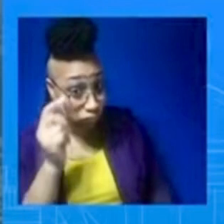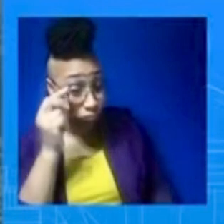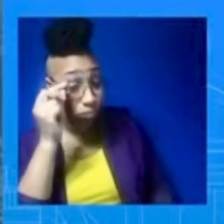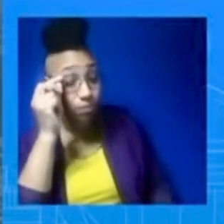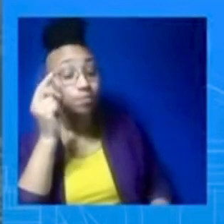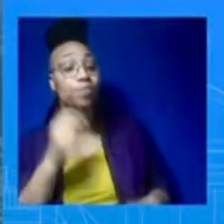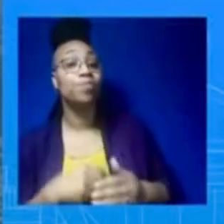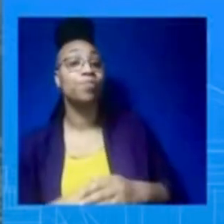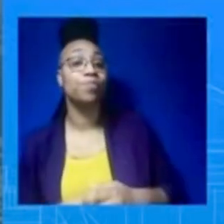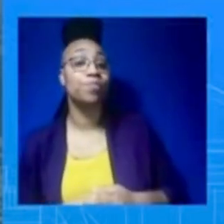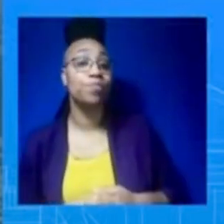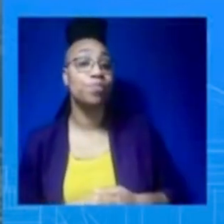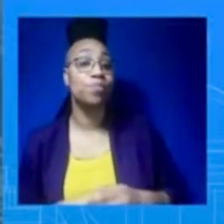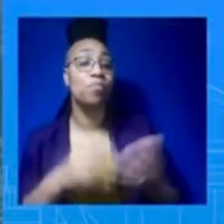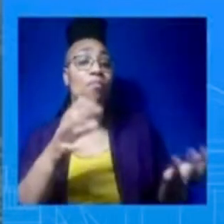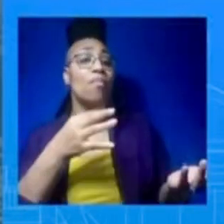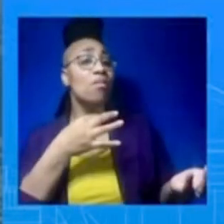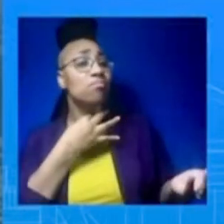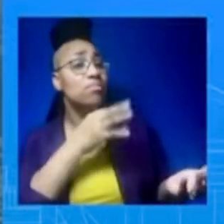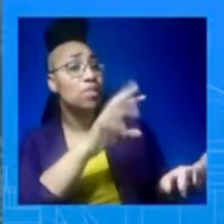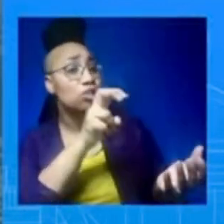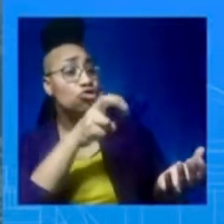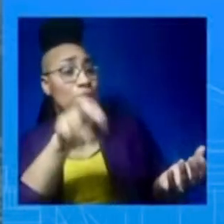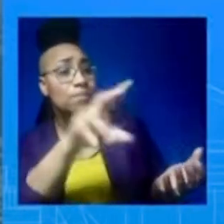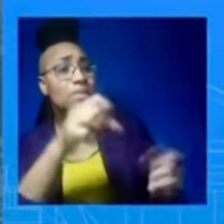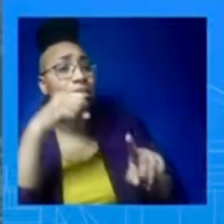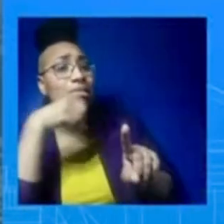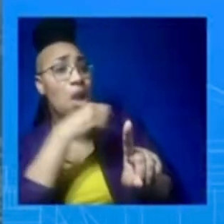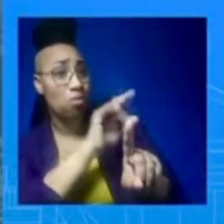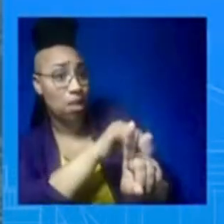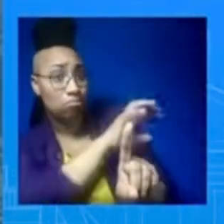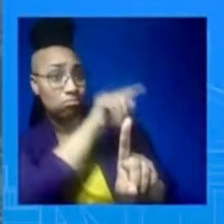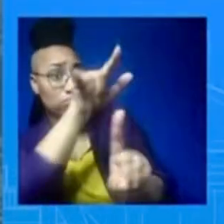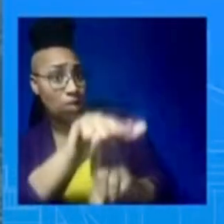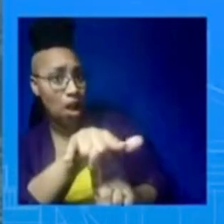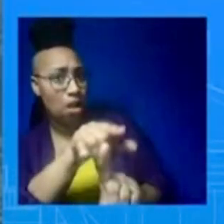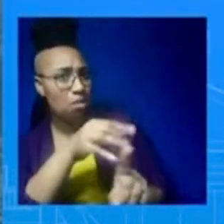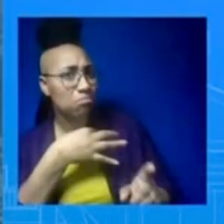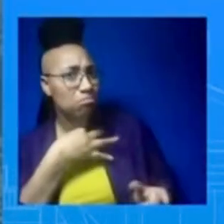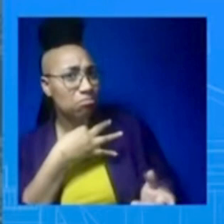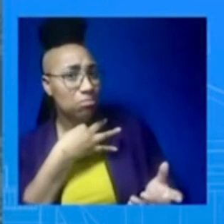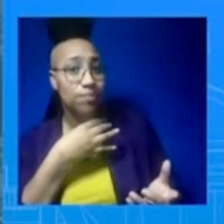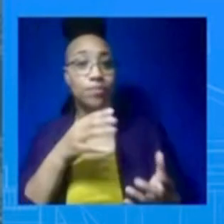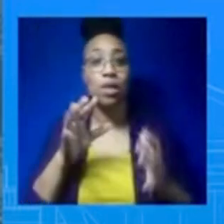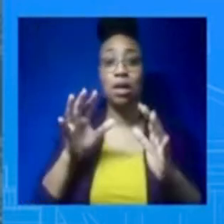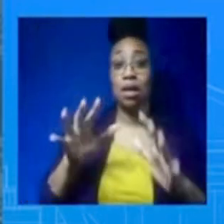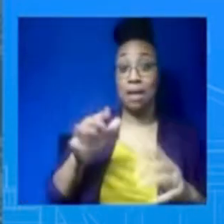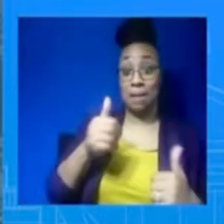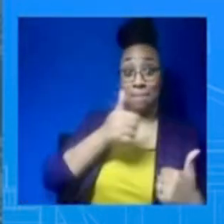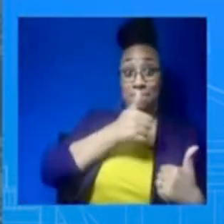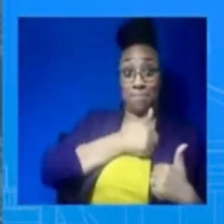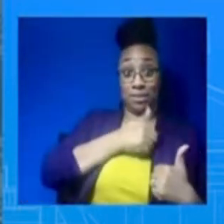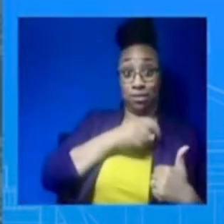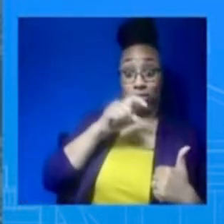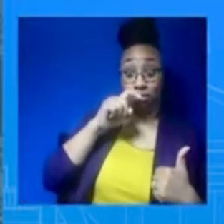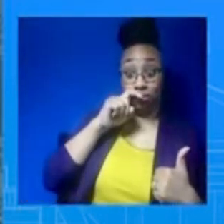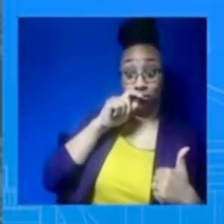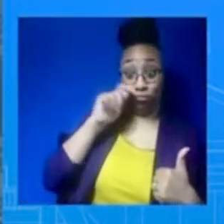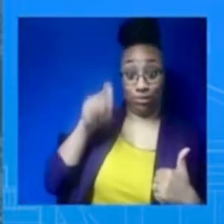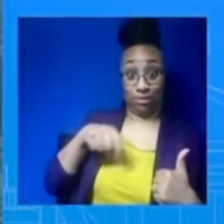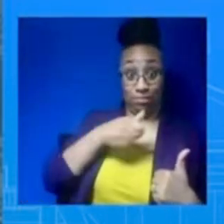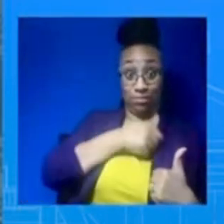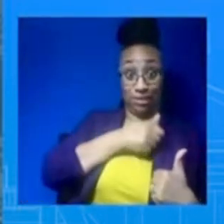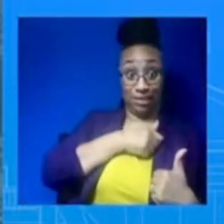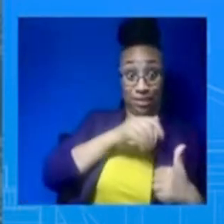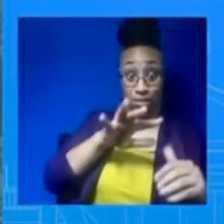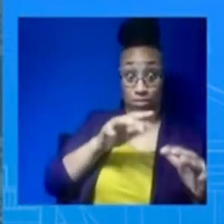operations that the Ukrainians might or might not conduct. That's up to President Zelensky and his team. When President Biden says as long as it takes, he means as